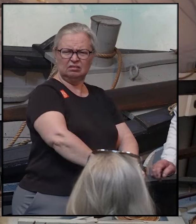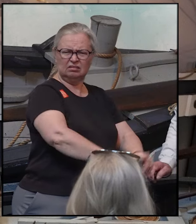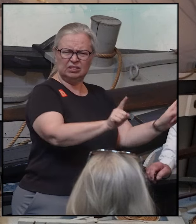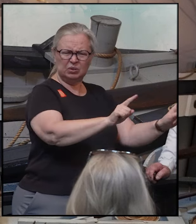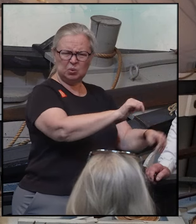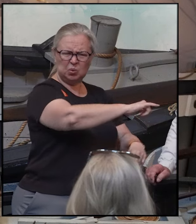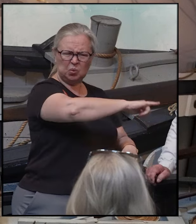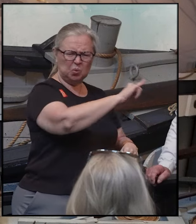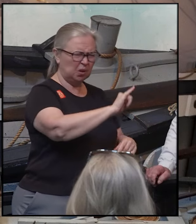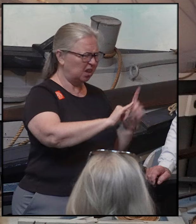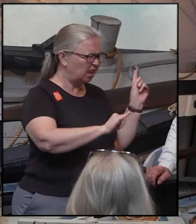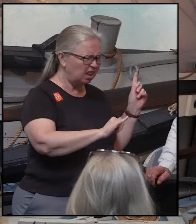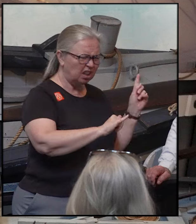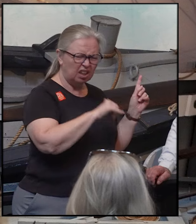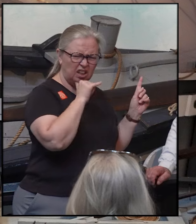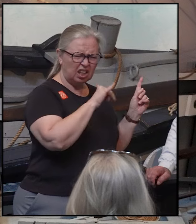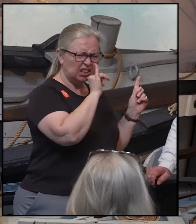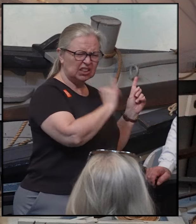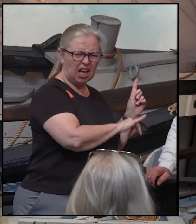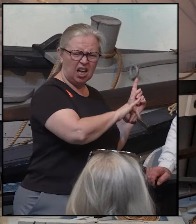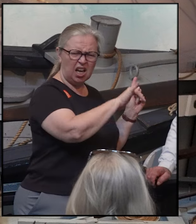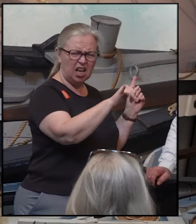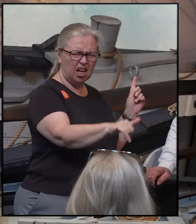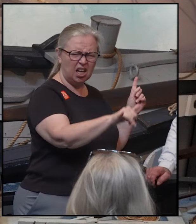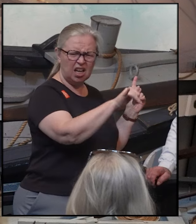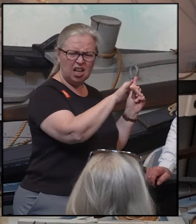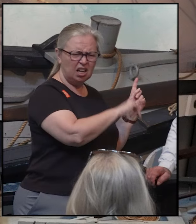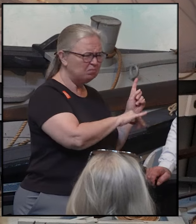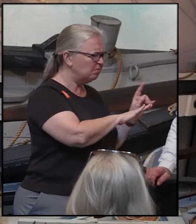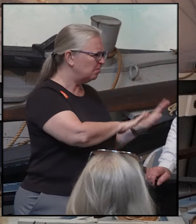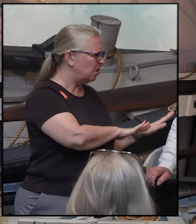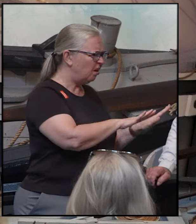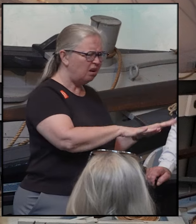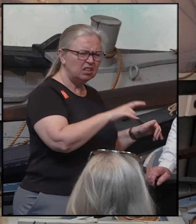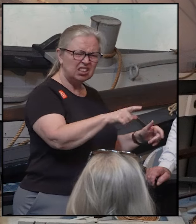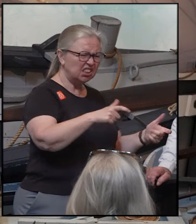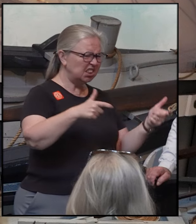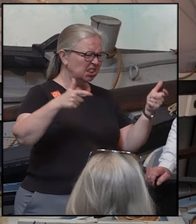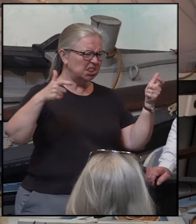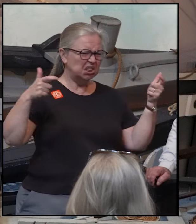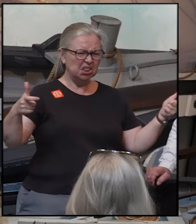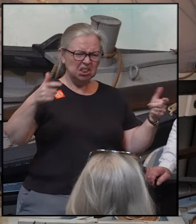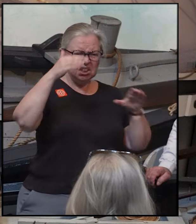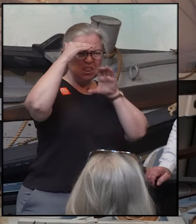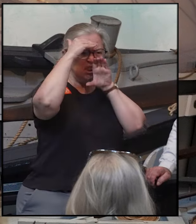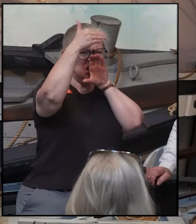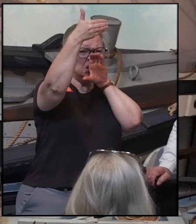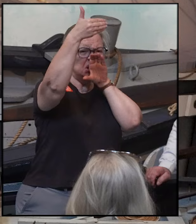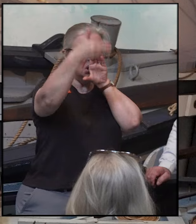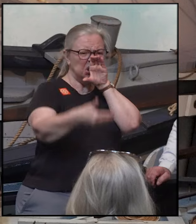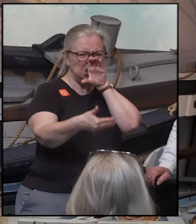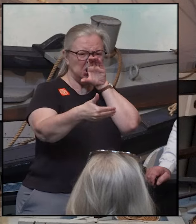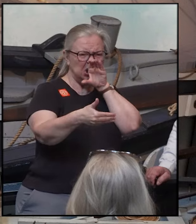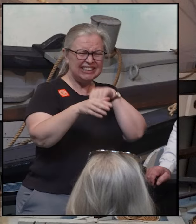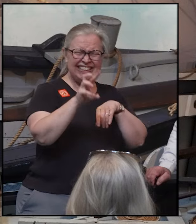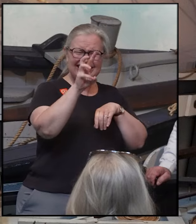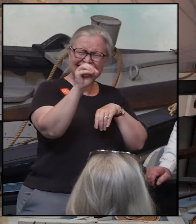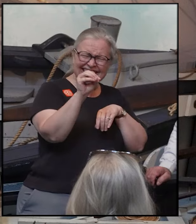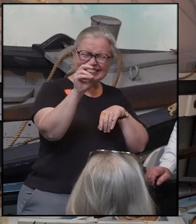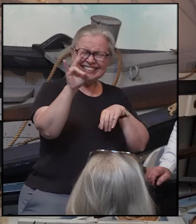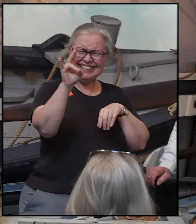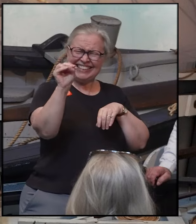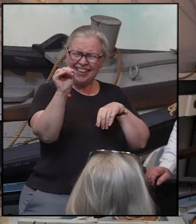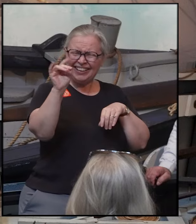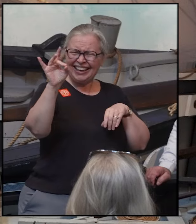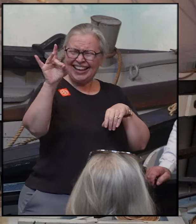This wasn't the friendly right whale. This was a huge, snub-nosed whale. 60, 70,